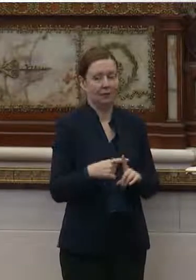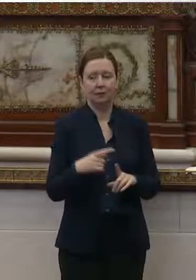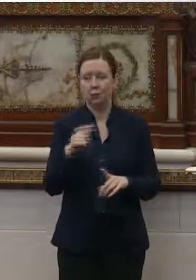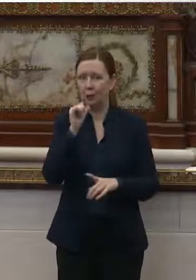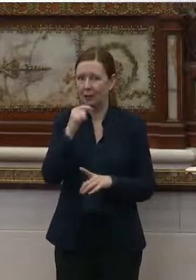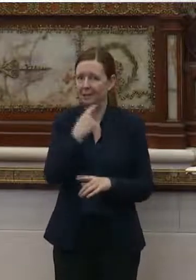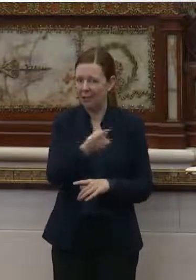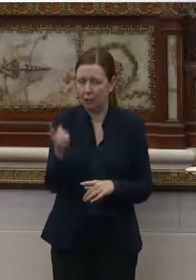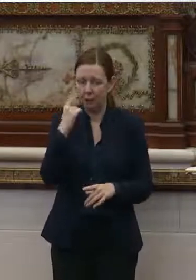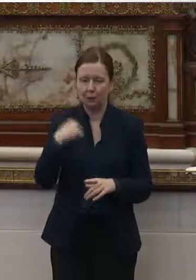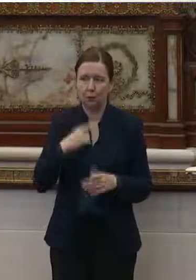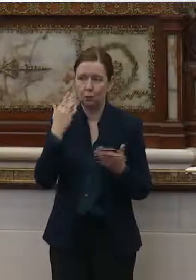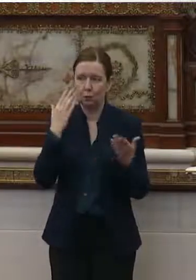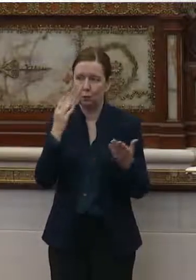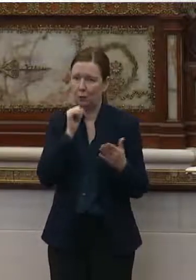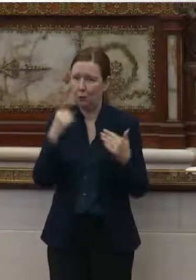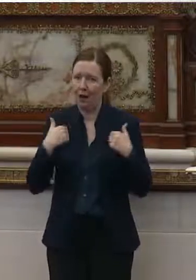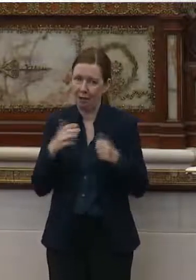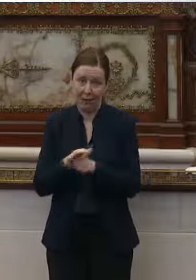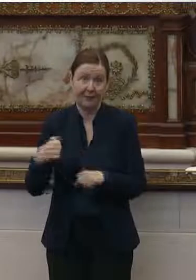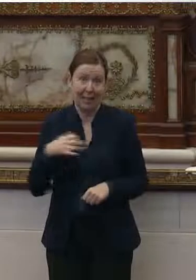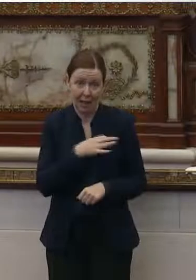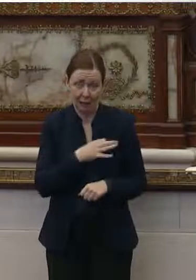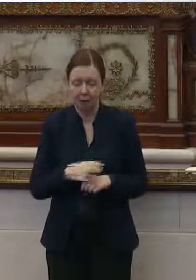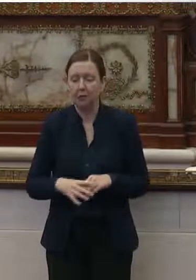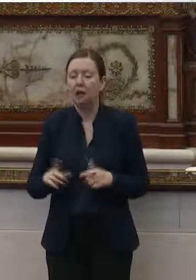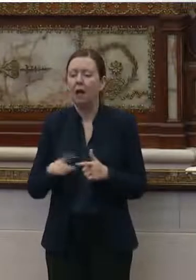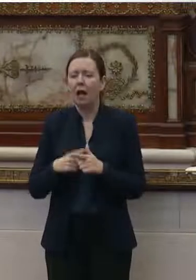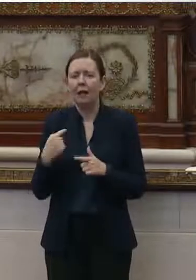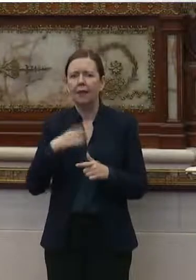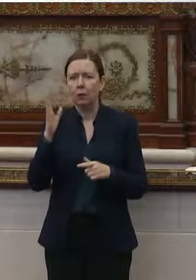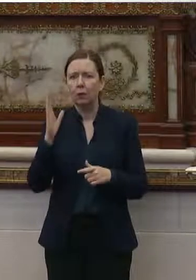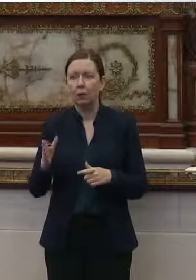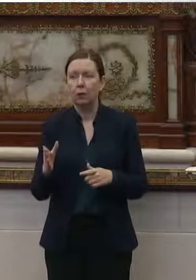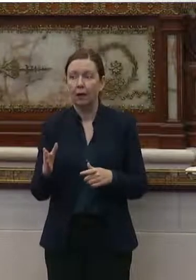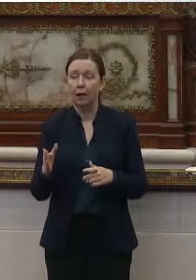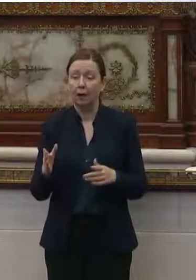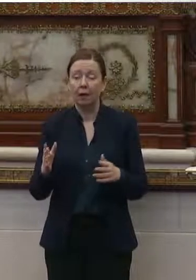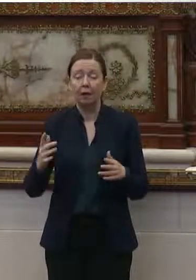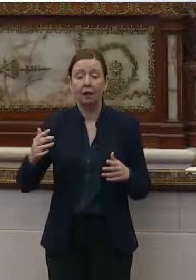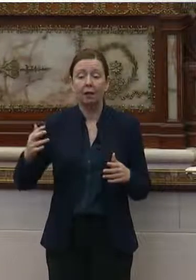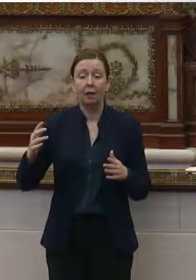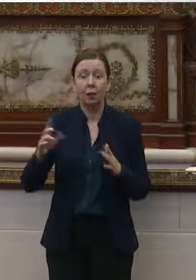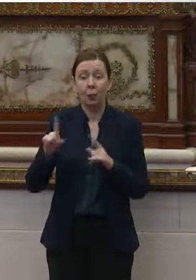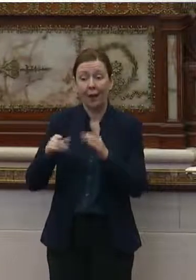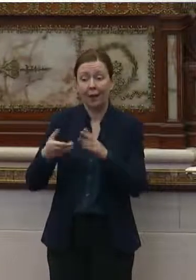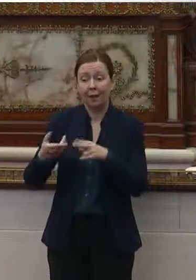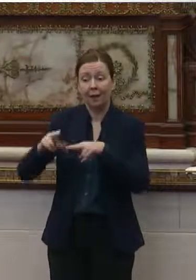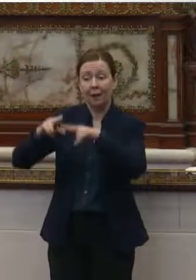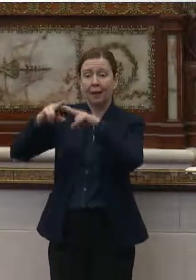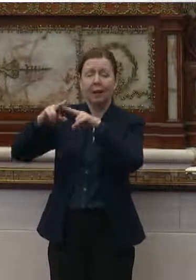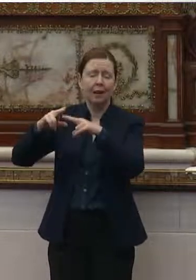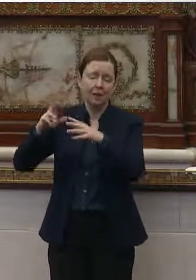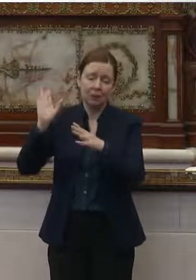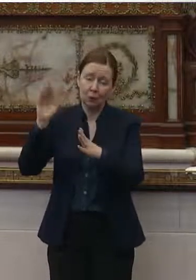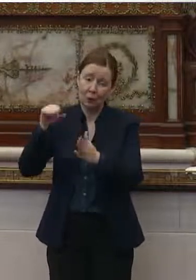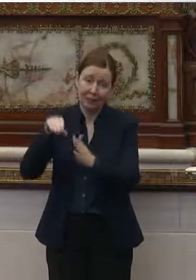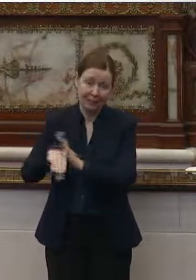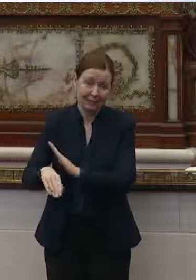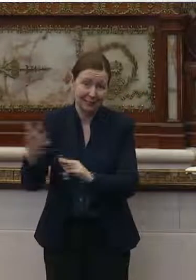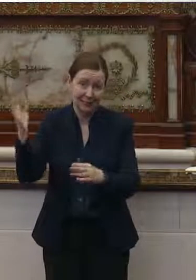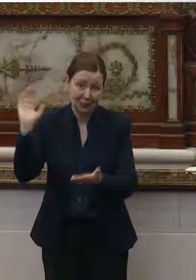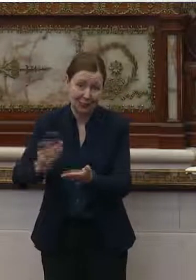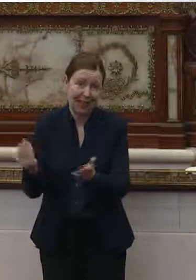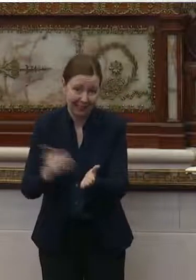individually because we can't know how to staff time to do that. And then we will at some point be on the other side of this epidemic wave. And as case counts start to go down again,